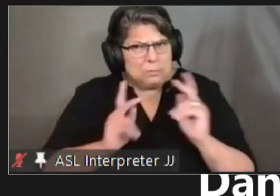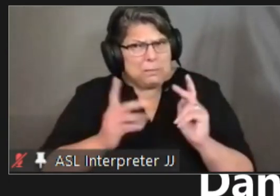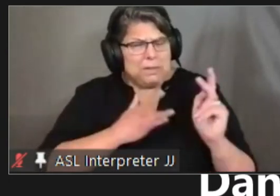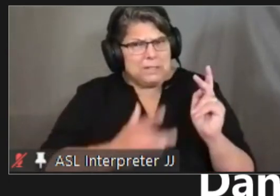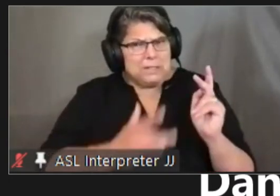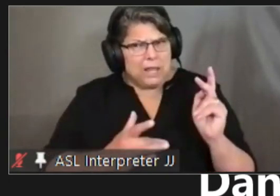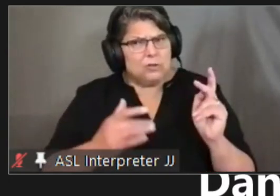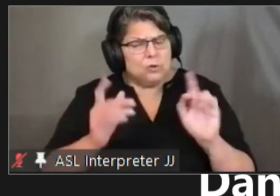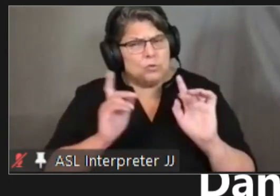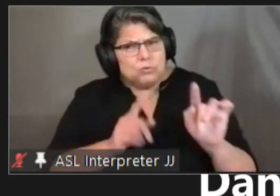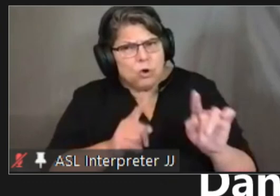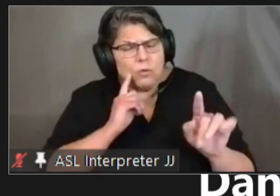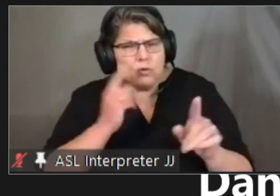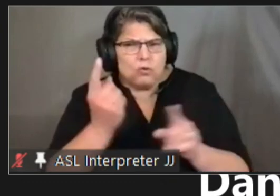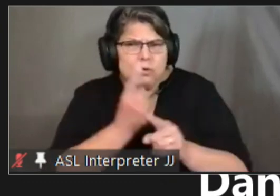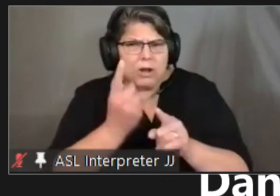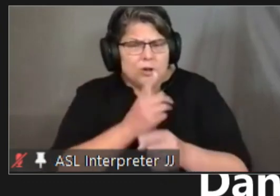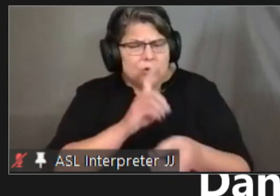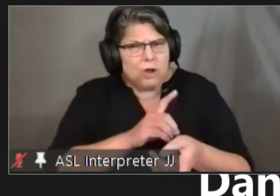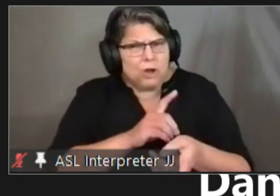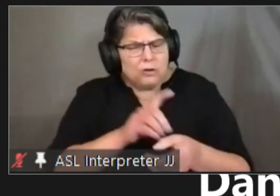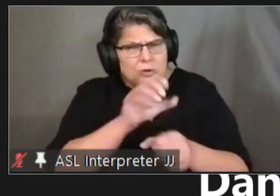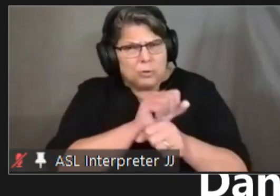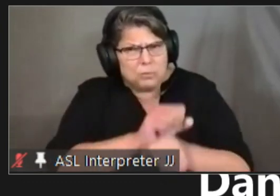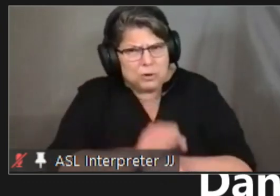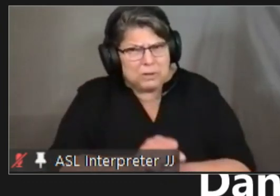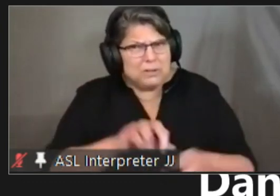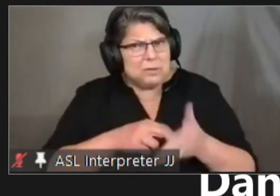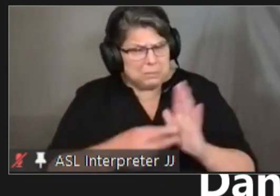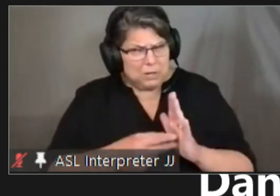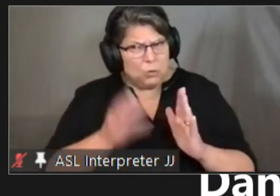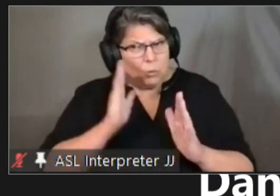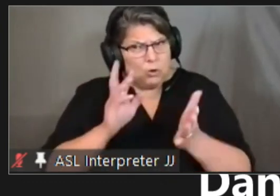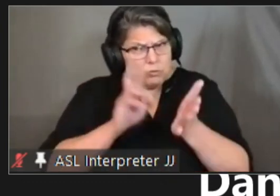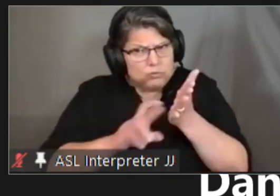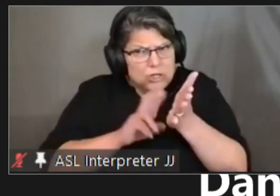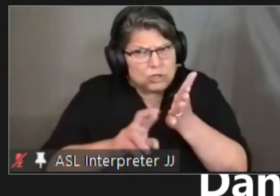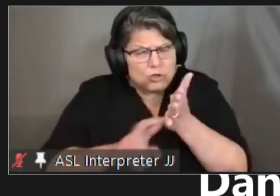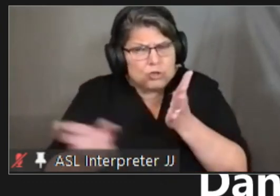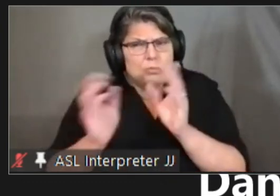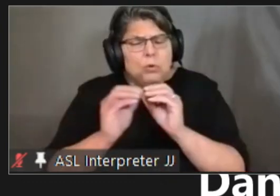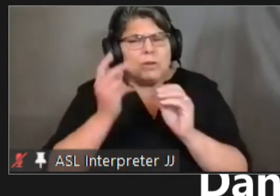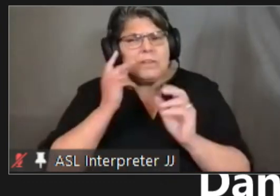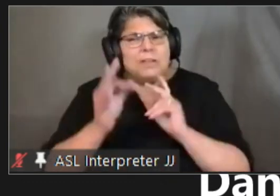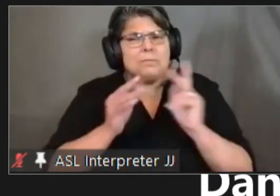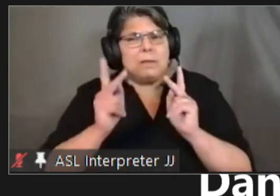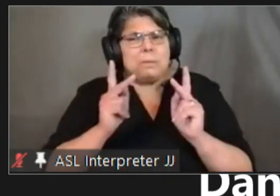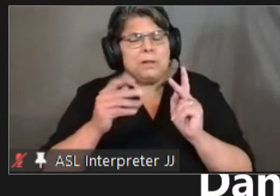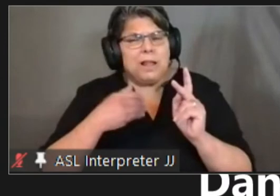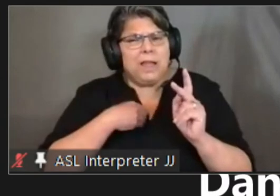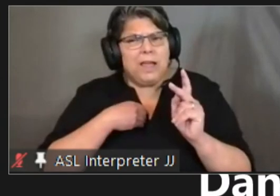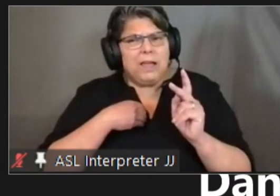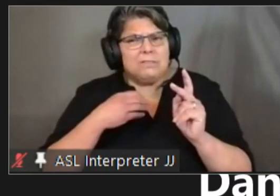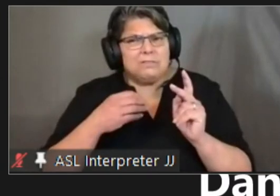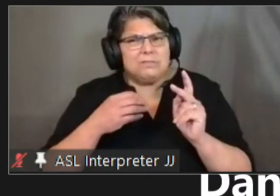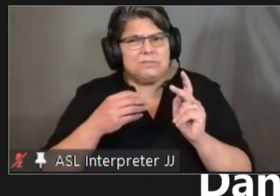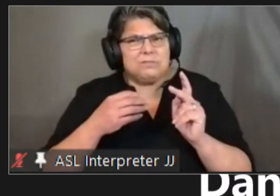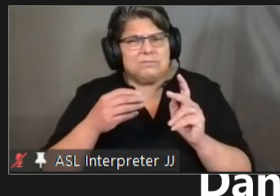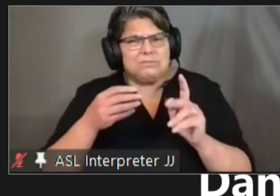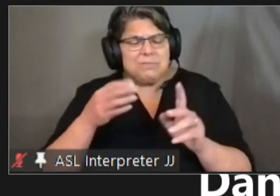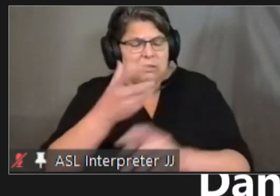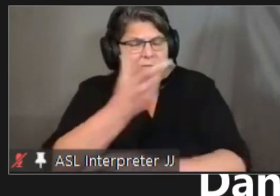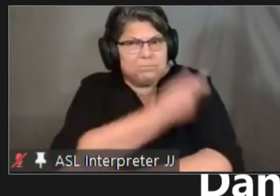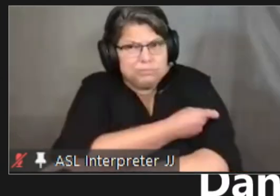regular doctor visits is this going to be part of the research to see if you know additional people have side effects that just don't normally go to the doctors